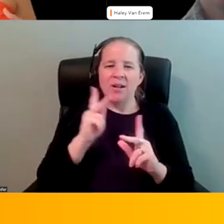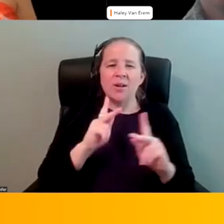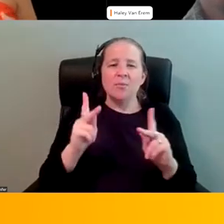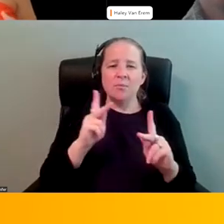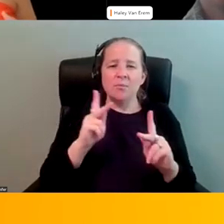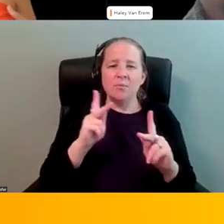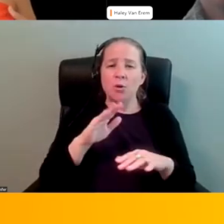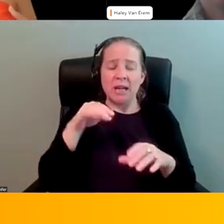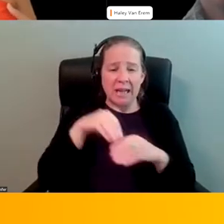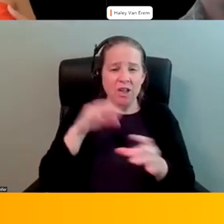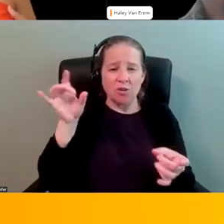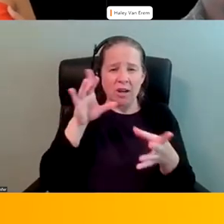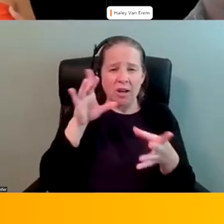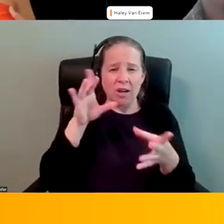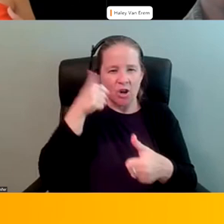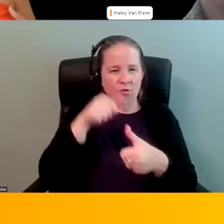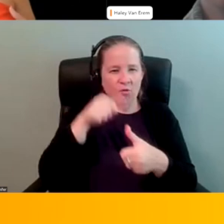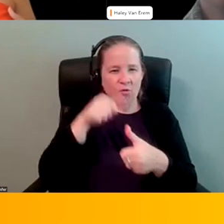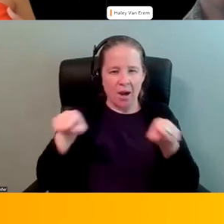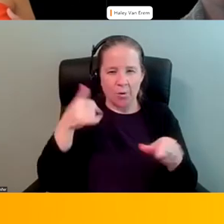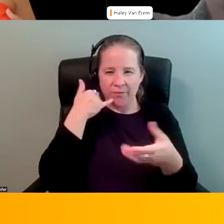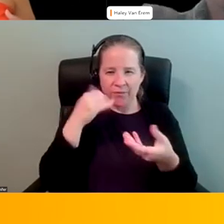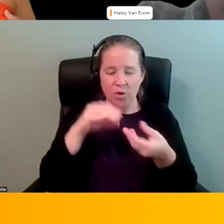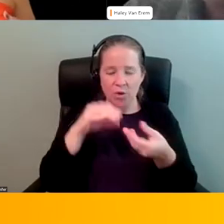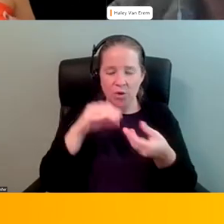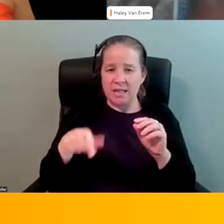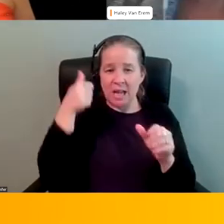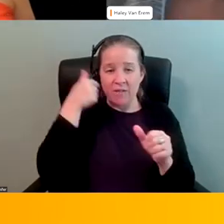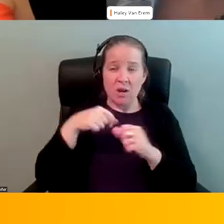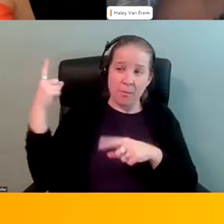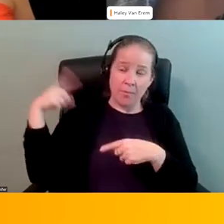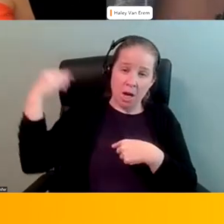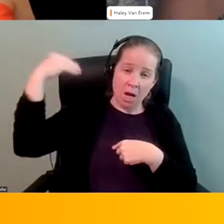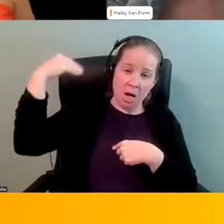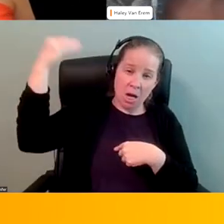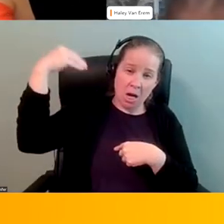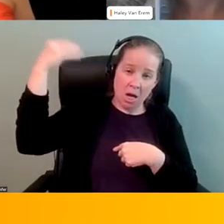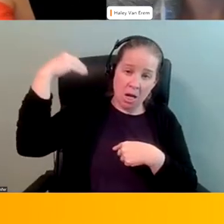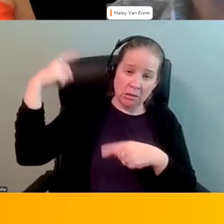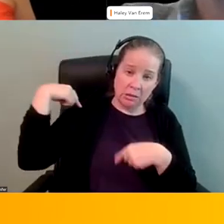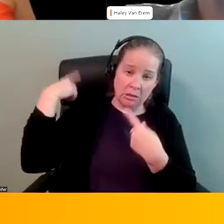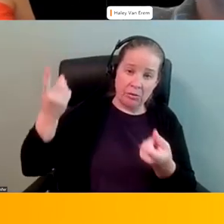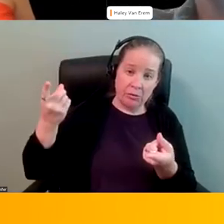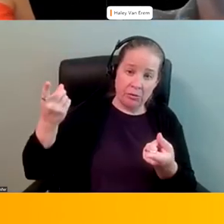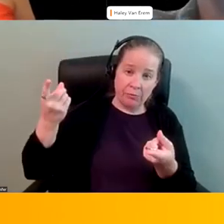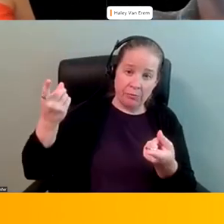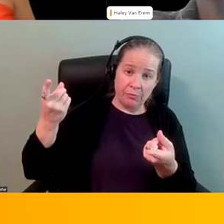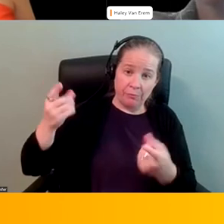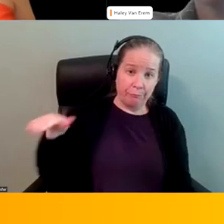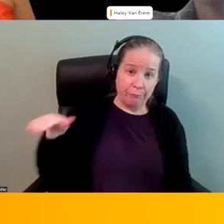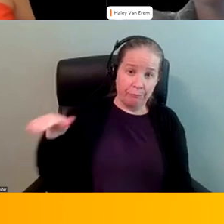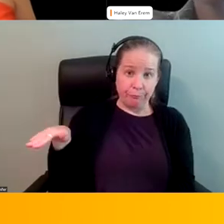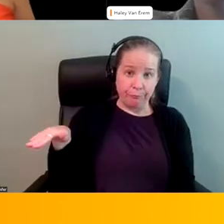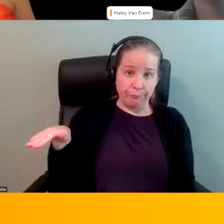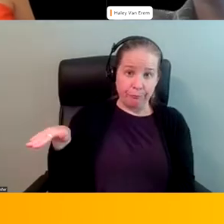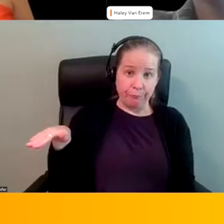people are in crisis they don't remember those numbers they just remember what's been told to them since they were i don't yay hi i